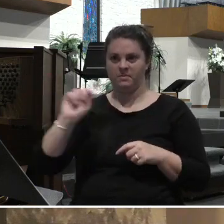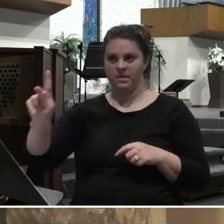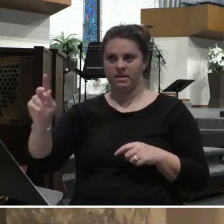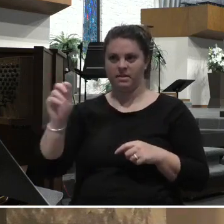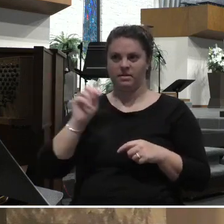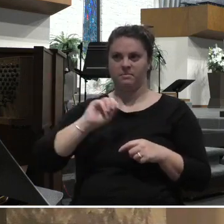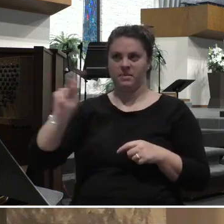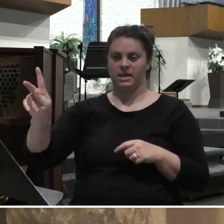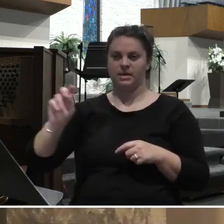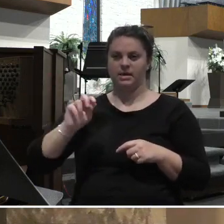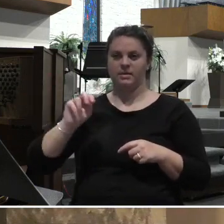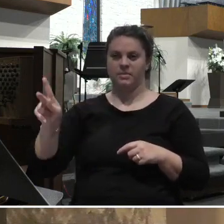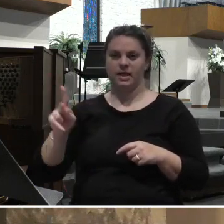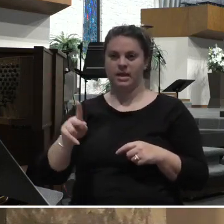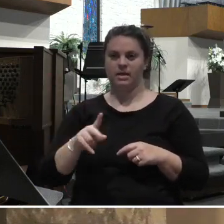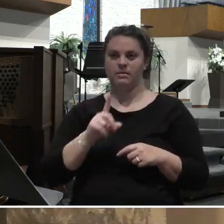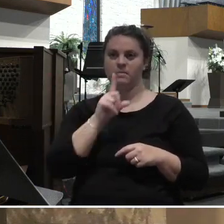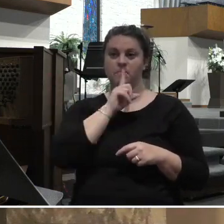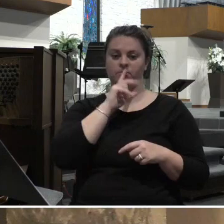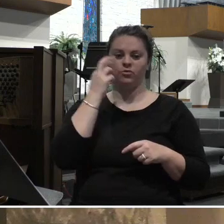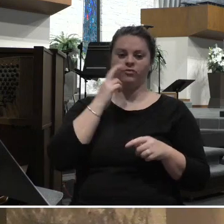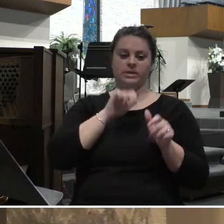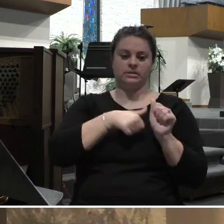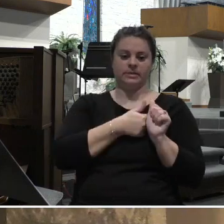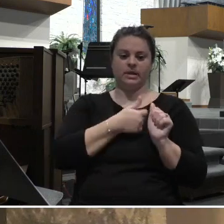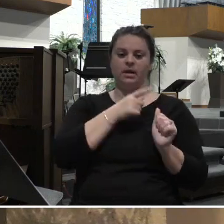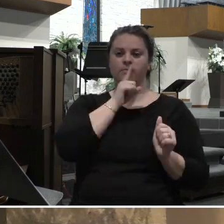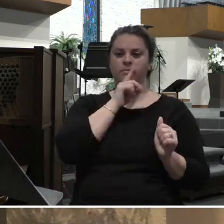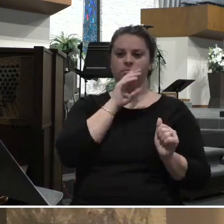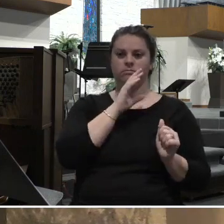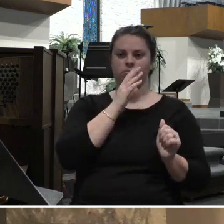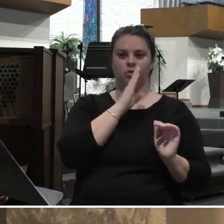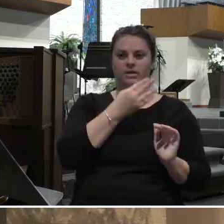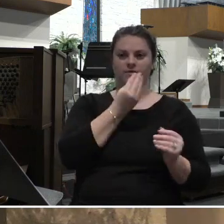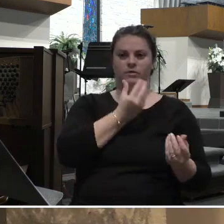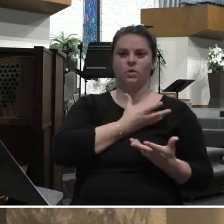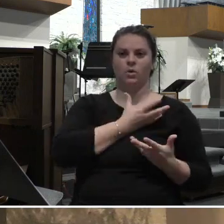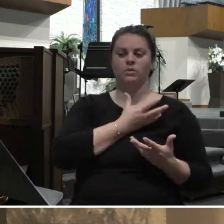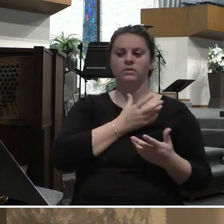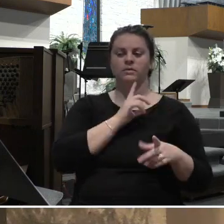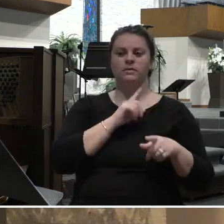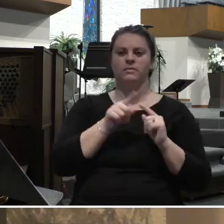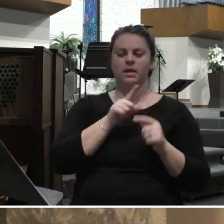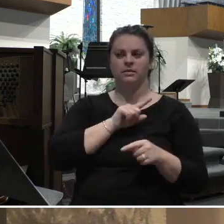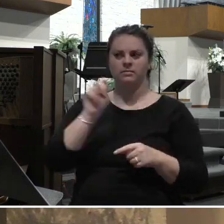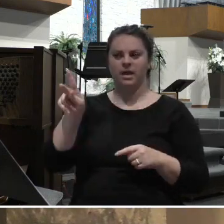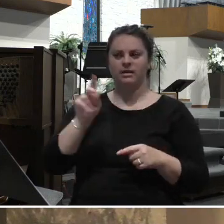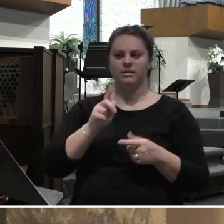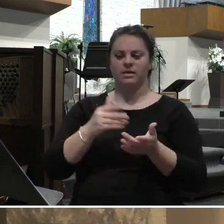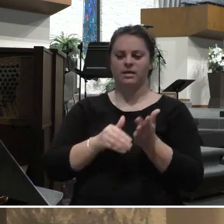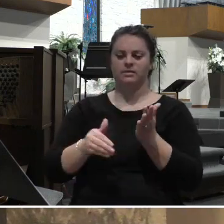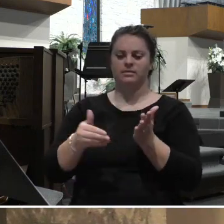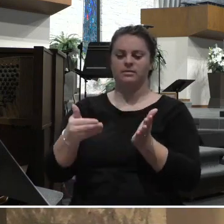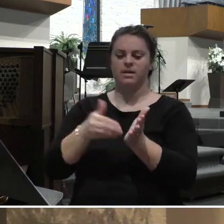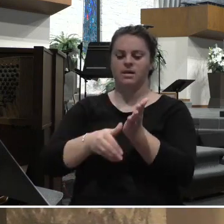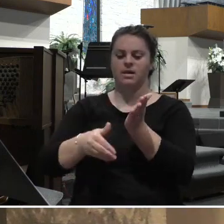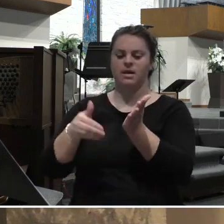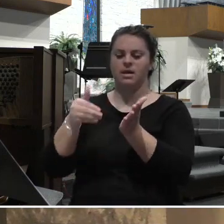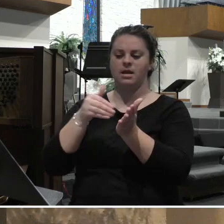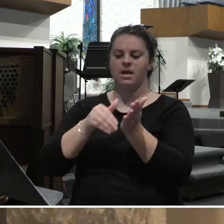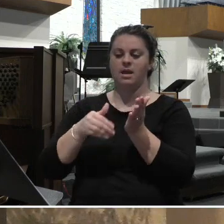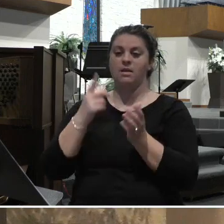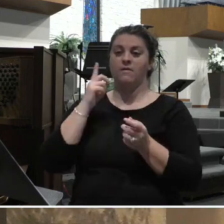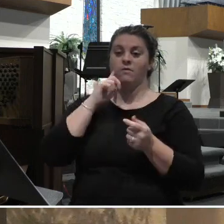to work? What's tripped me up, and I'm assuming has tripped you up, is that that word idle is in there.